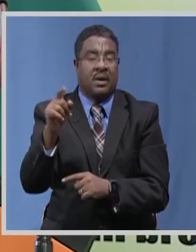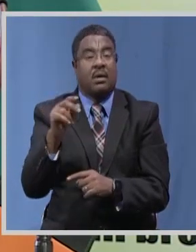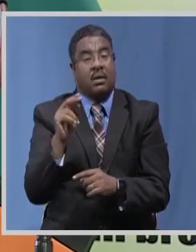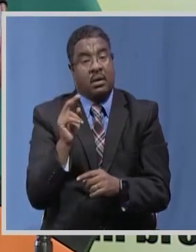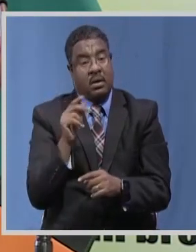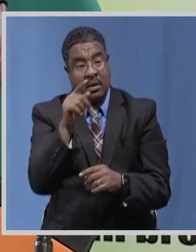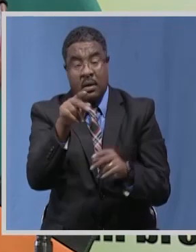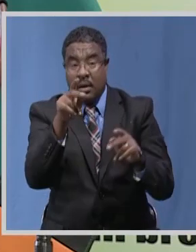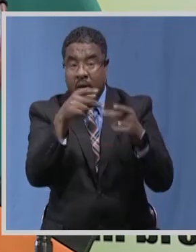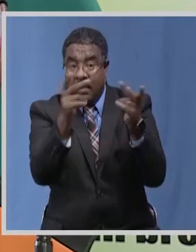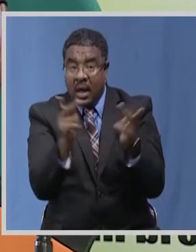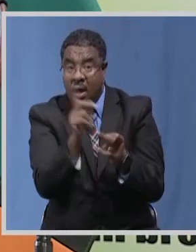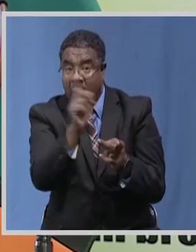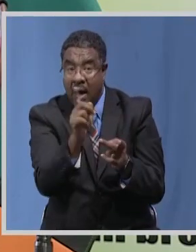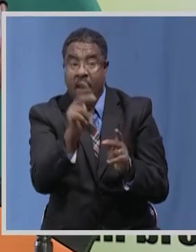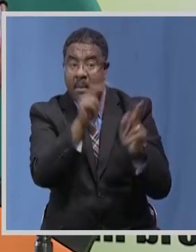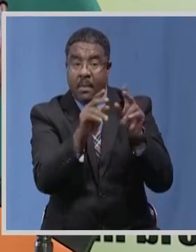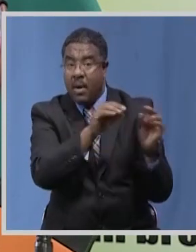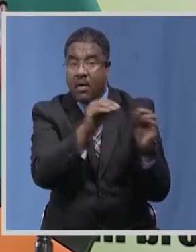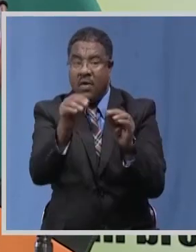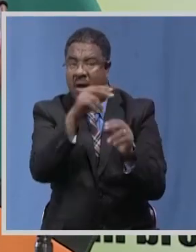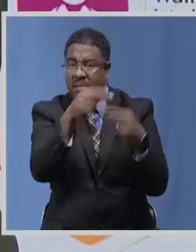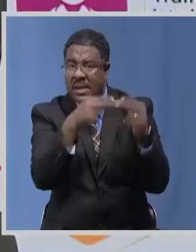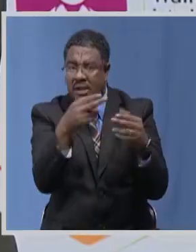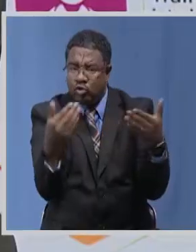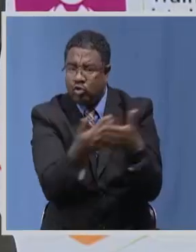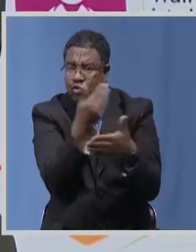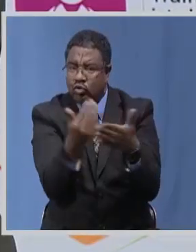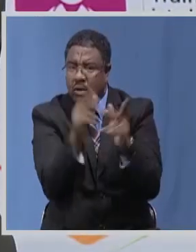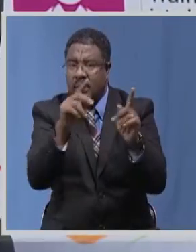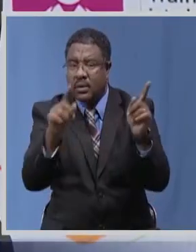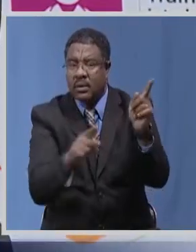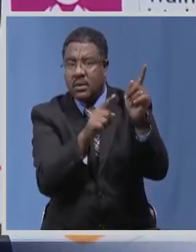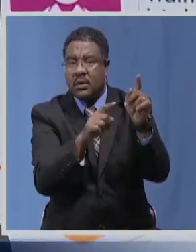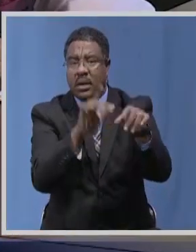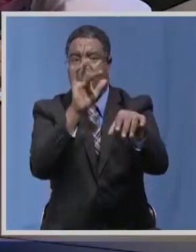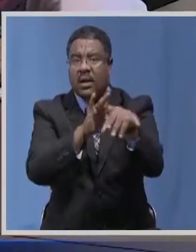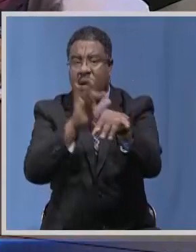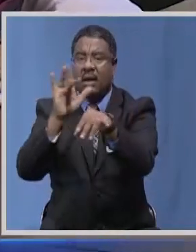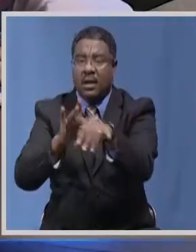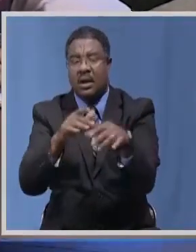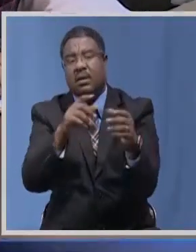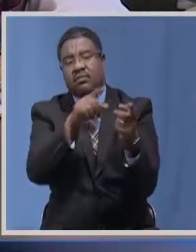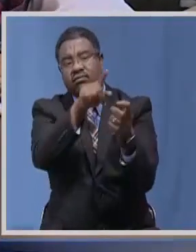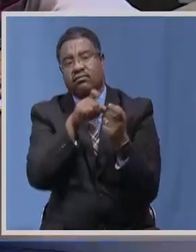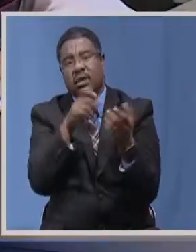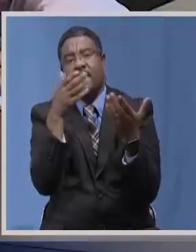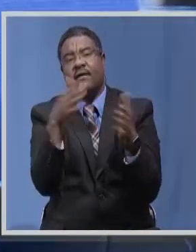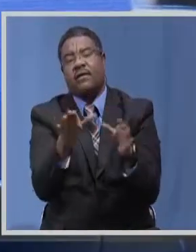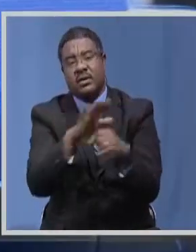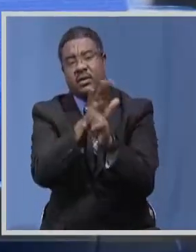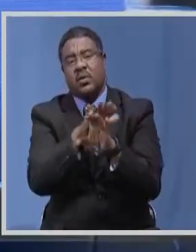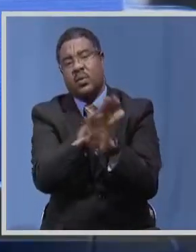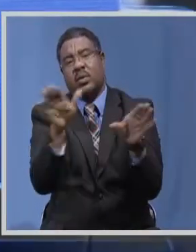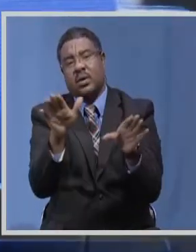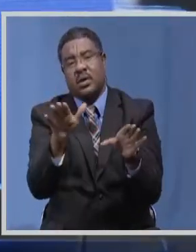and a new generation of contacts is being tracked cumulatively we have two